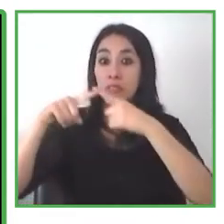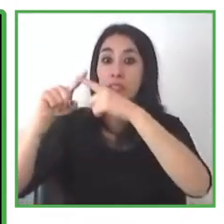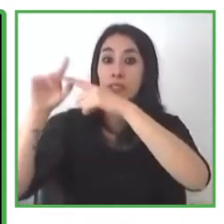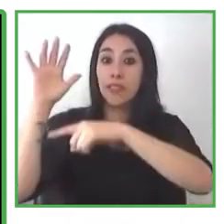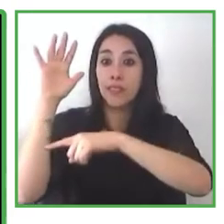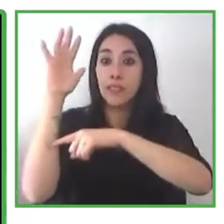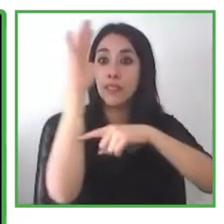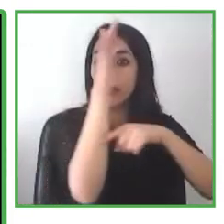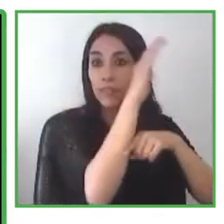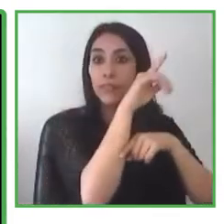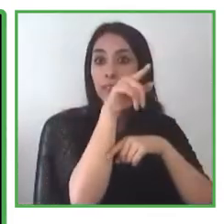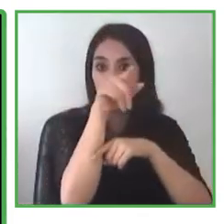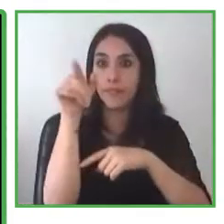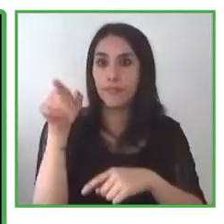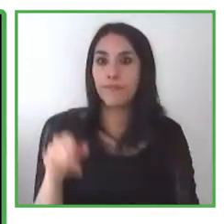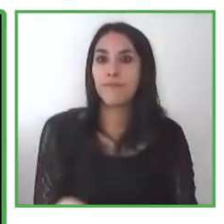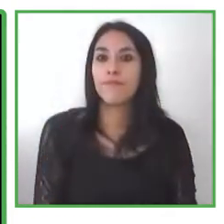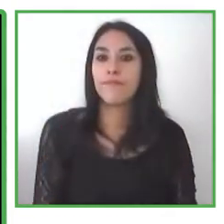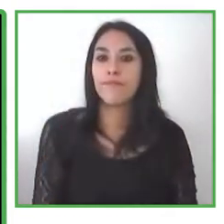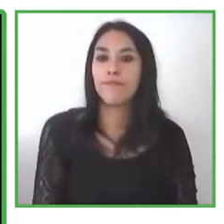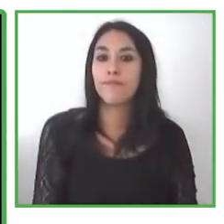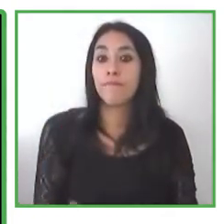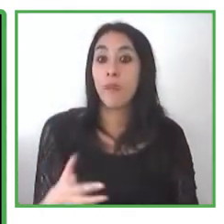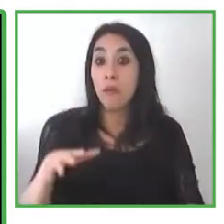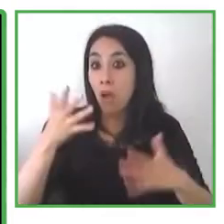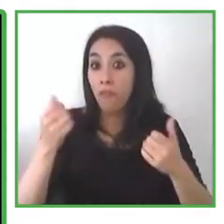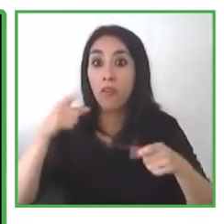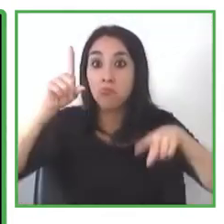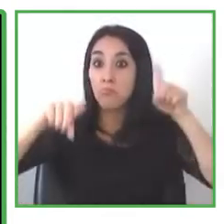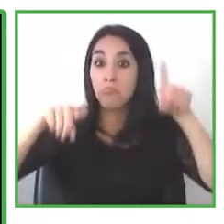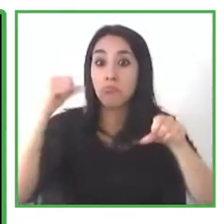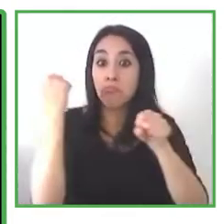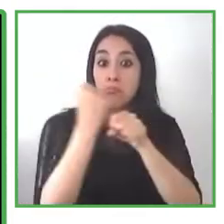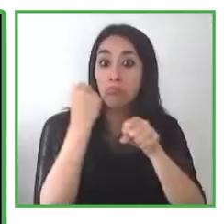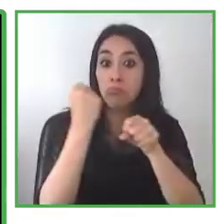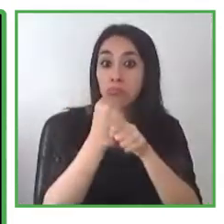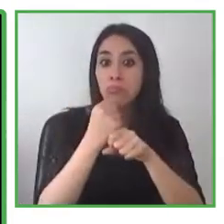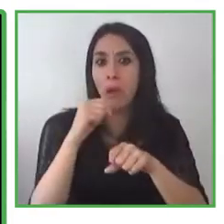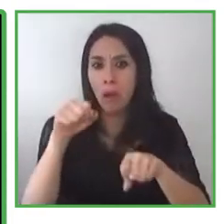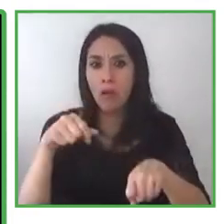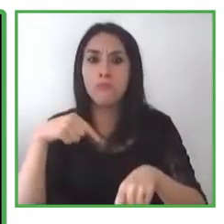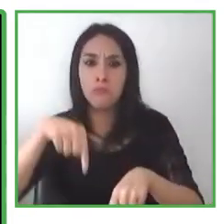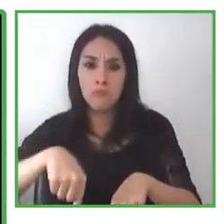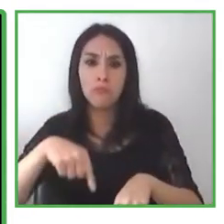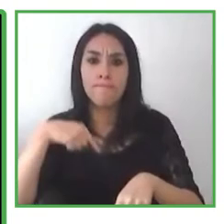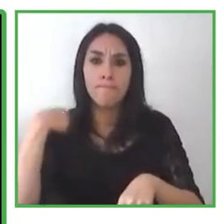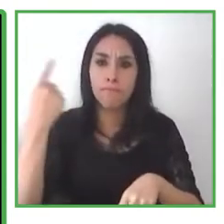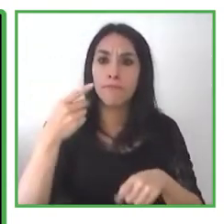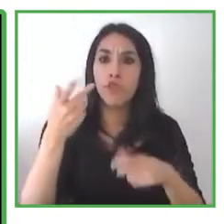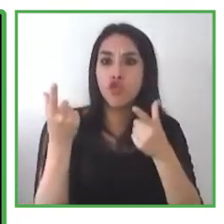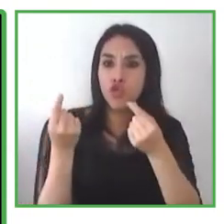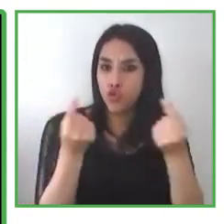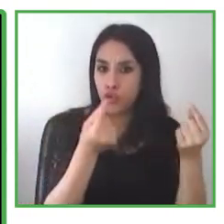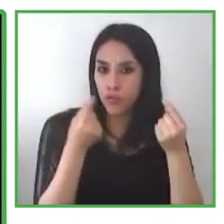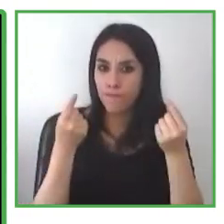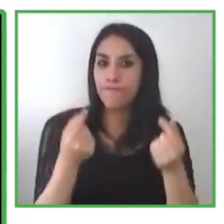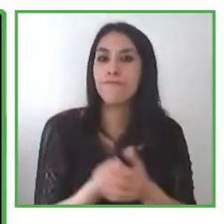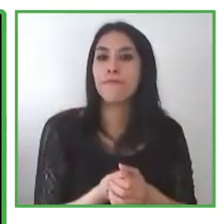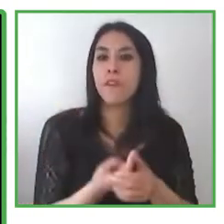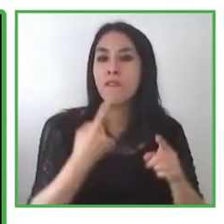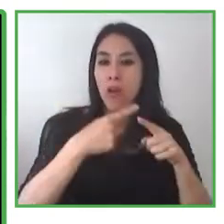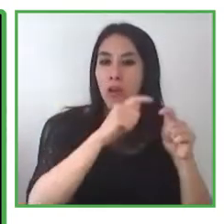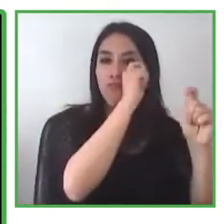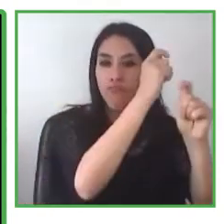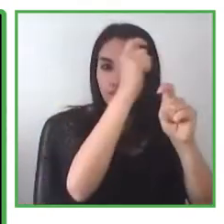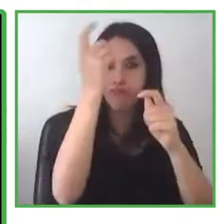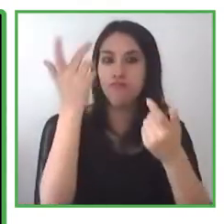foster home which is protegido so if you happen to need anything we can do any type of work for